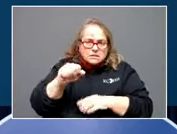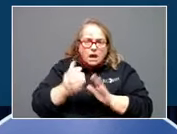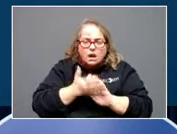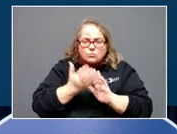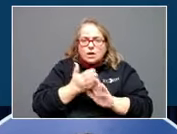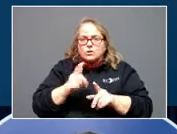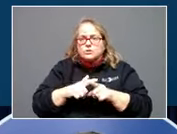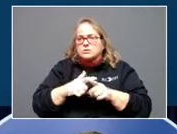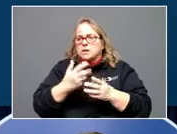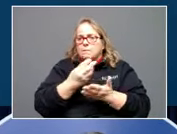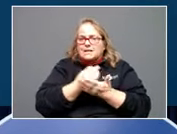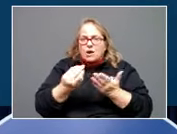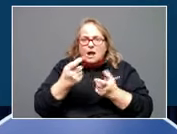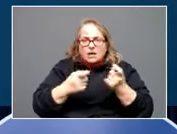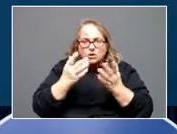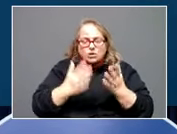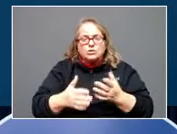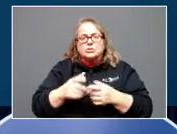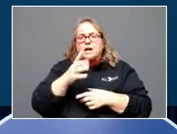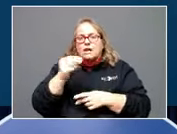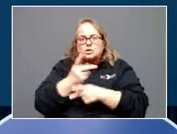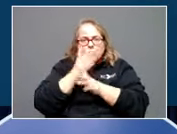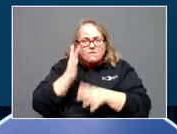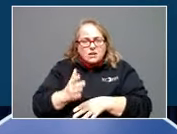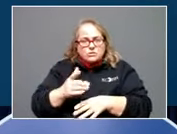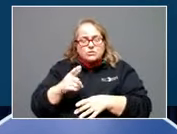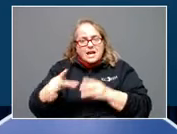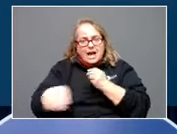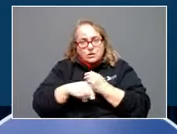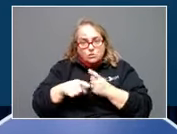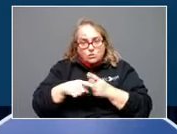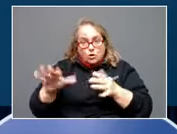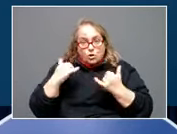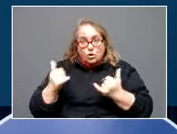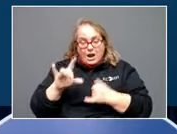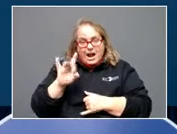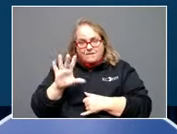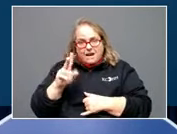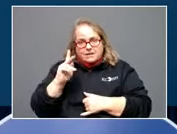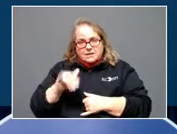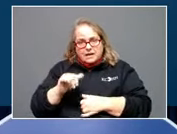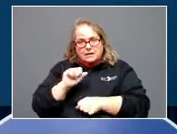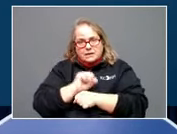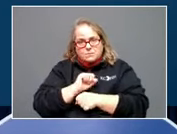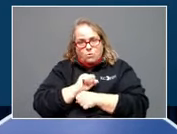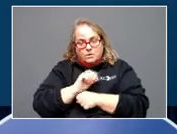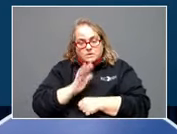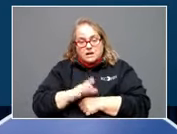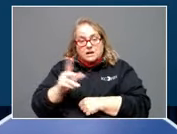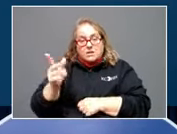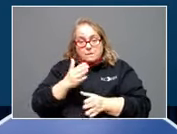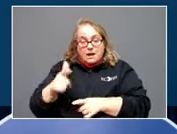supervisors, adding to their current employment of 85 Kentucky residents. Company leaders plan to break ground on the expansion